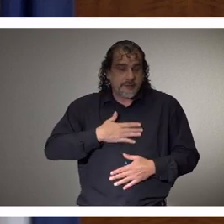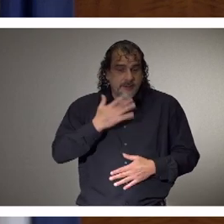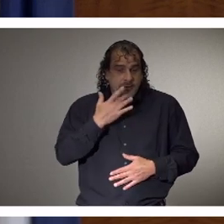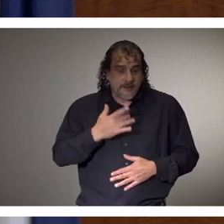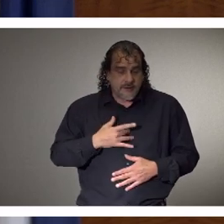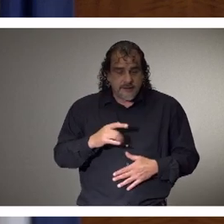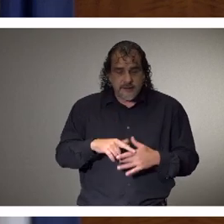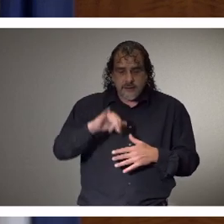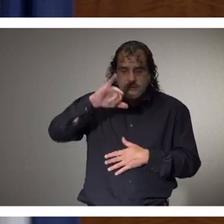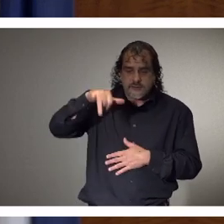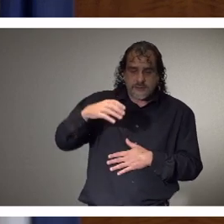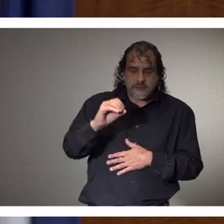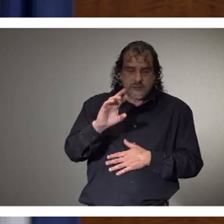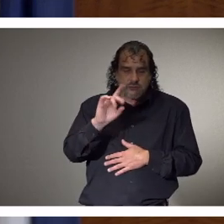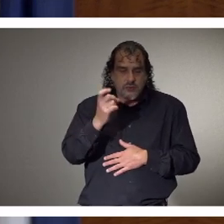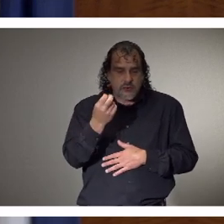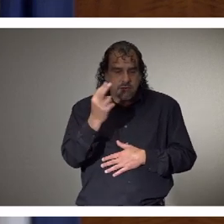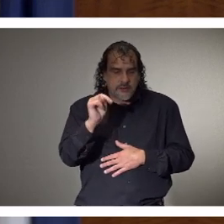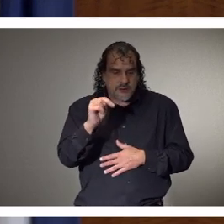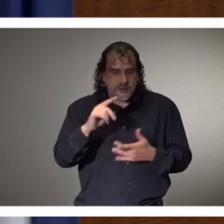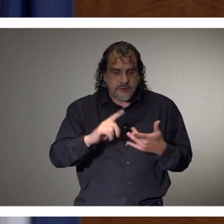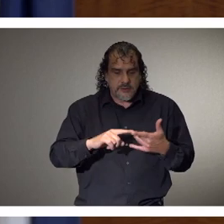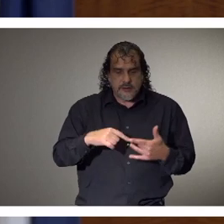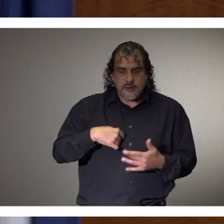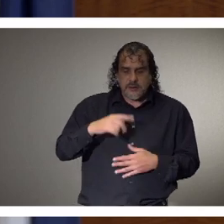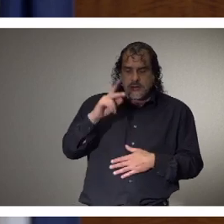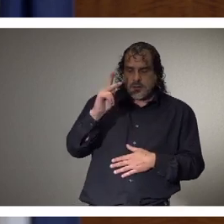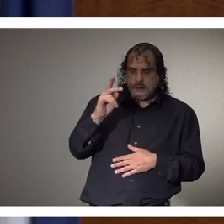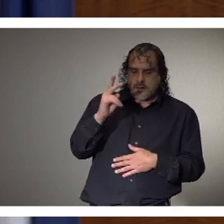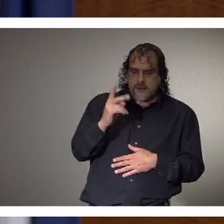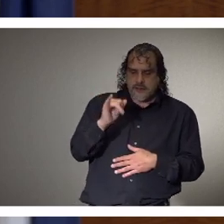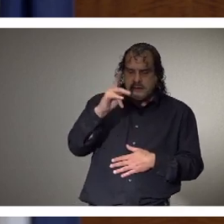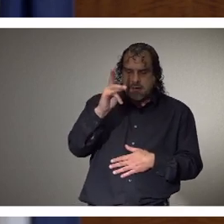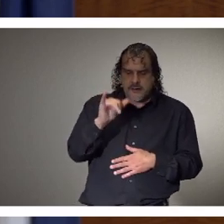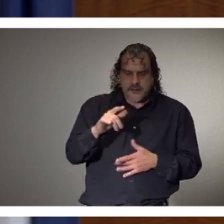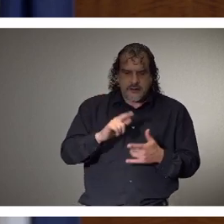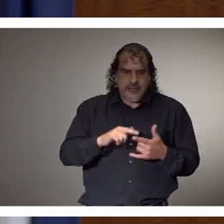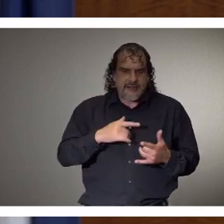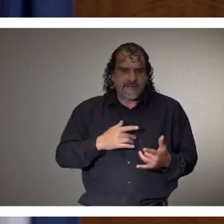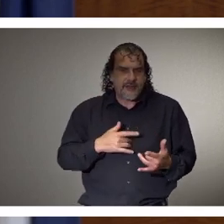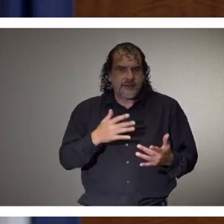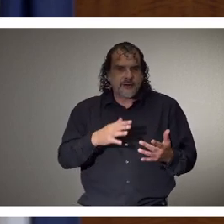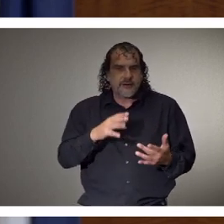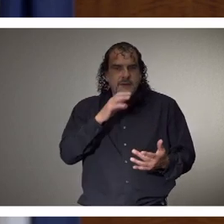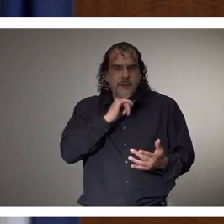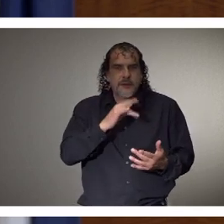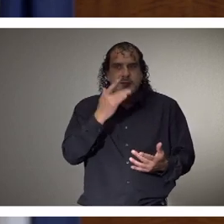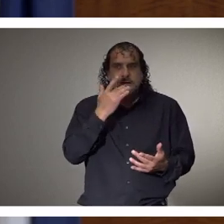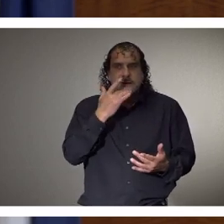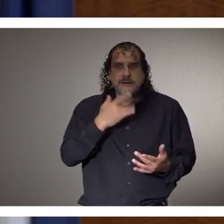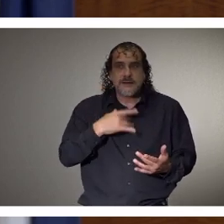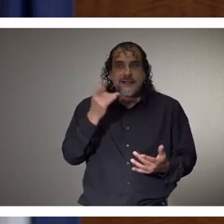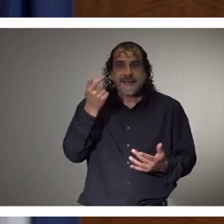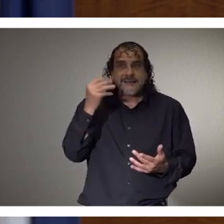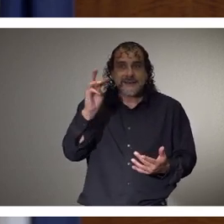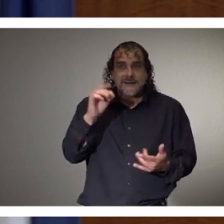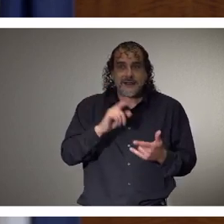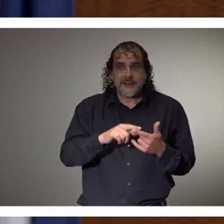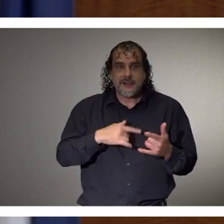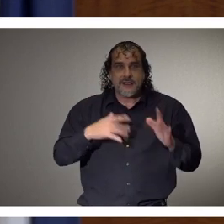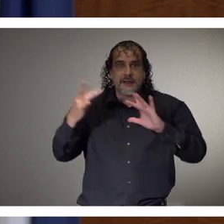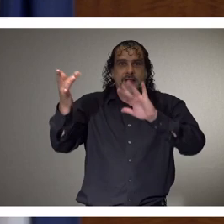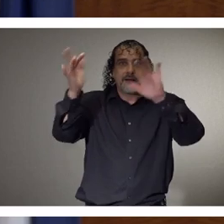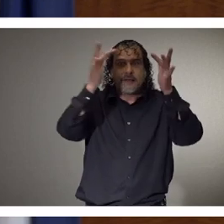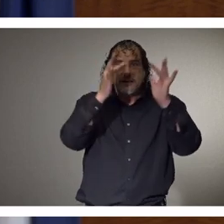Jordan Dell from Quitman. Kaylee Blaylock plans to have a sweet 16 in quarantine party with her friends via social media.